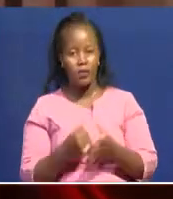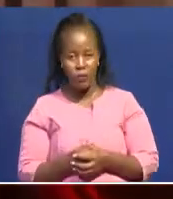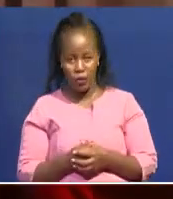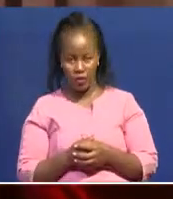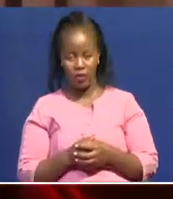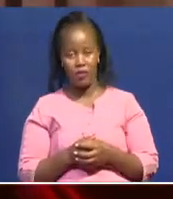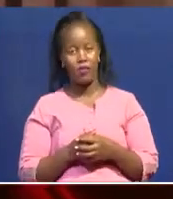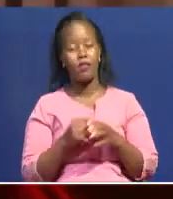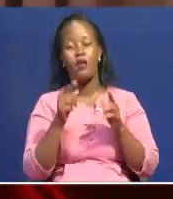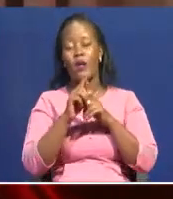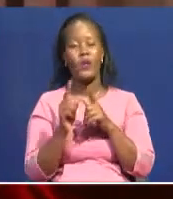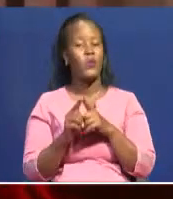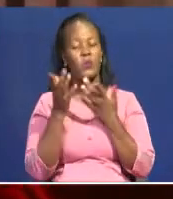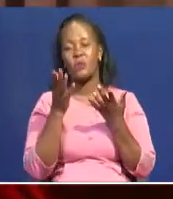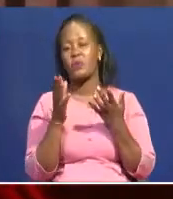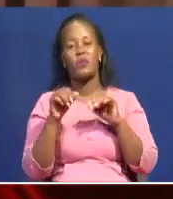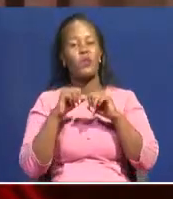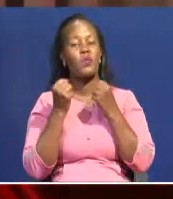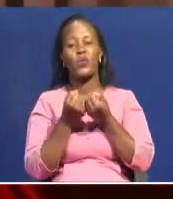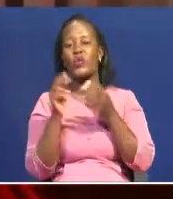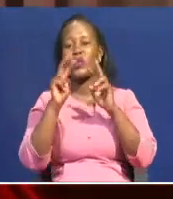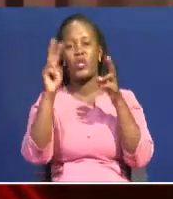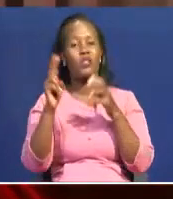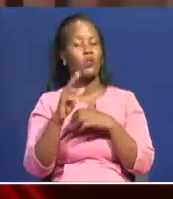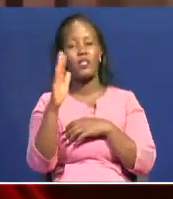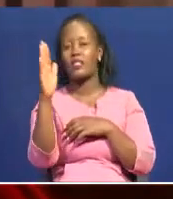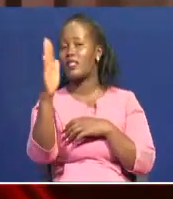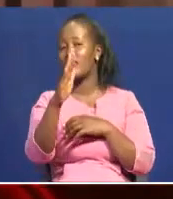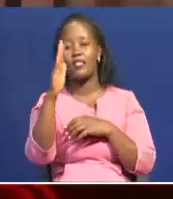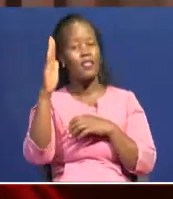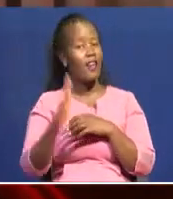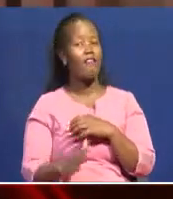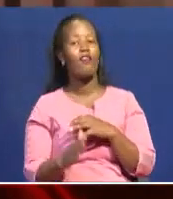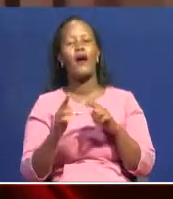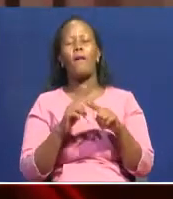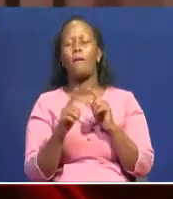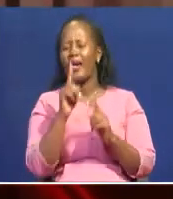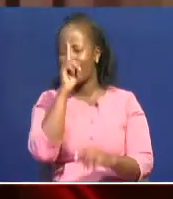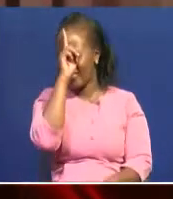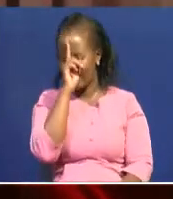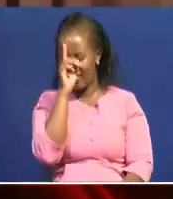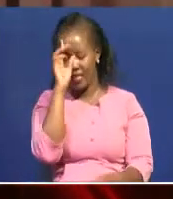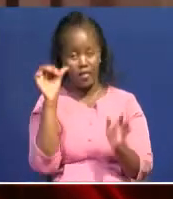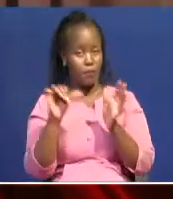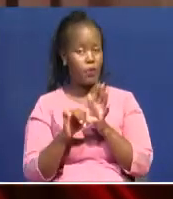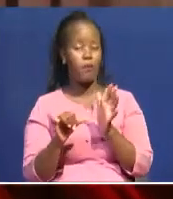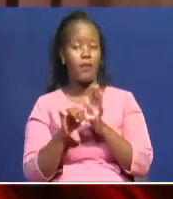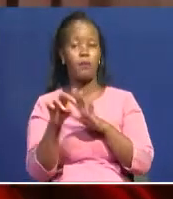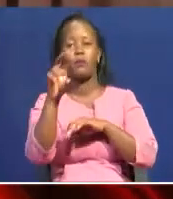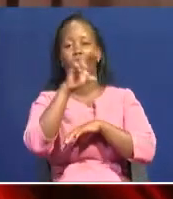and is no longer a social issue but a serious threat to our national security.